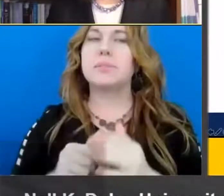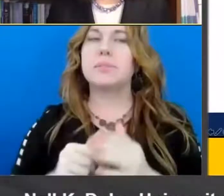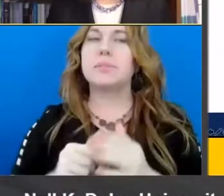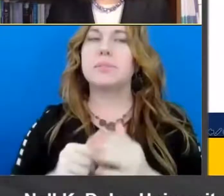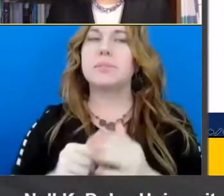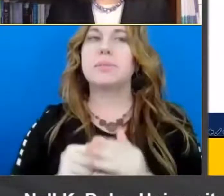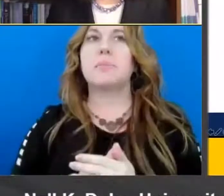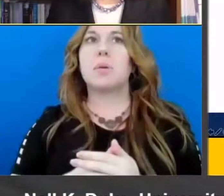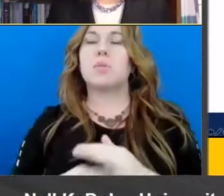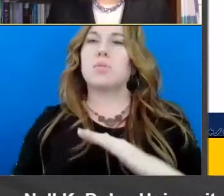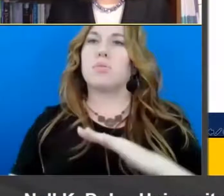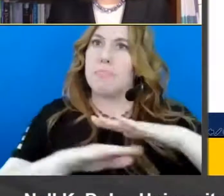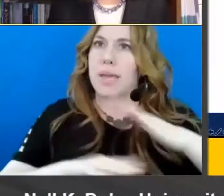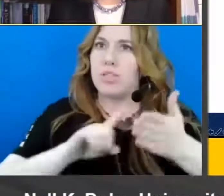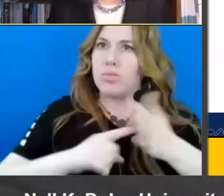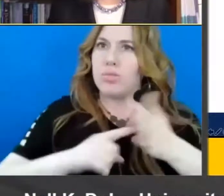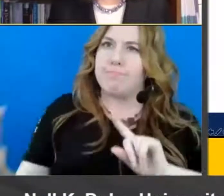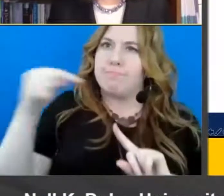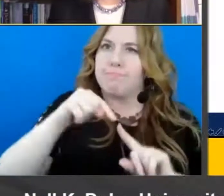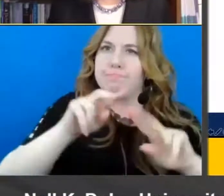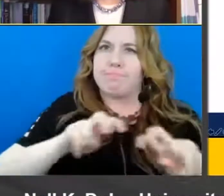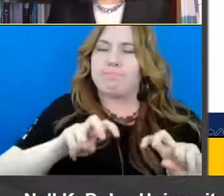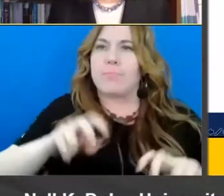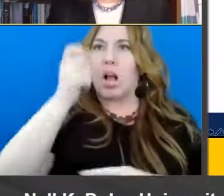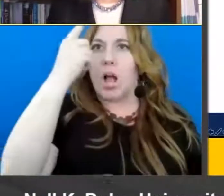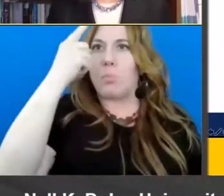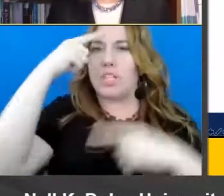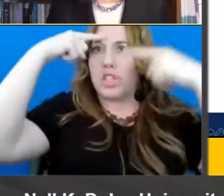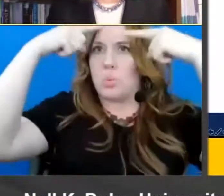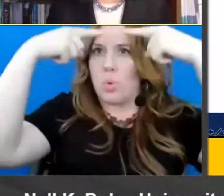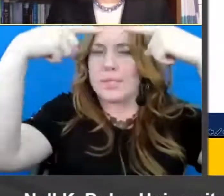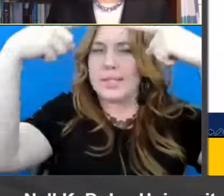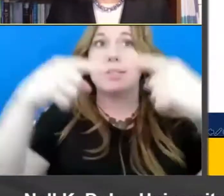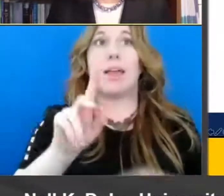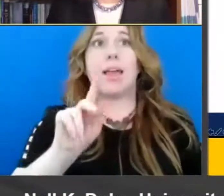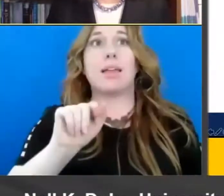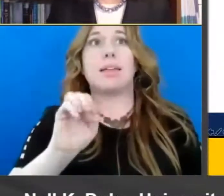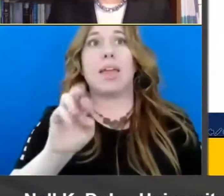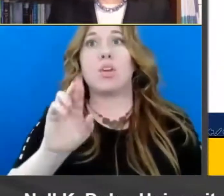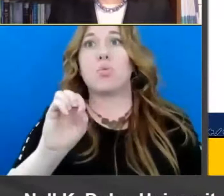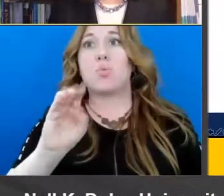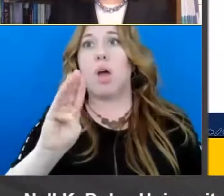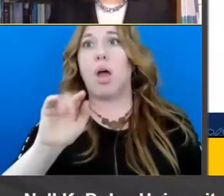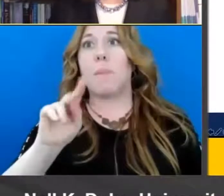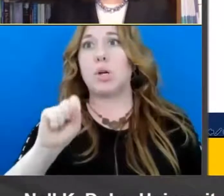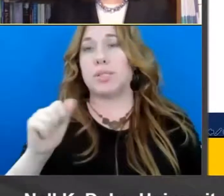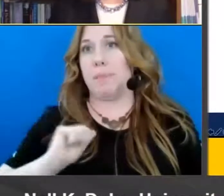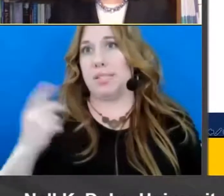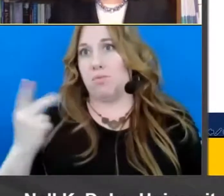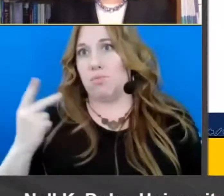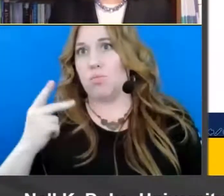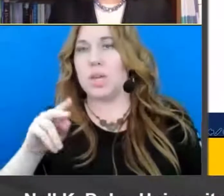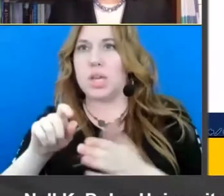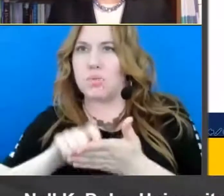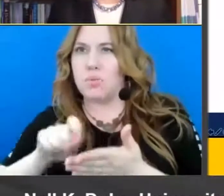the nature of comprehension processes um kate roberts and i did a review in 2010